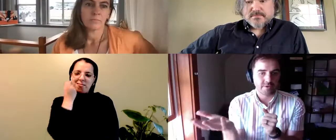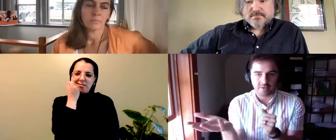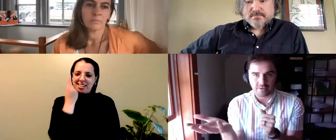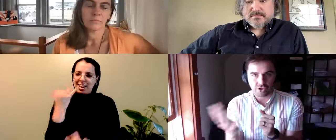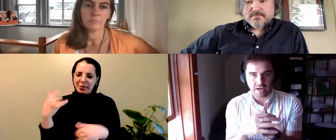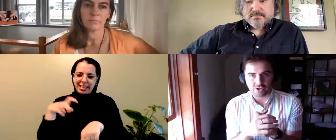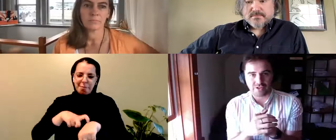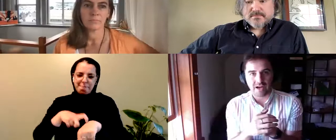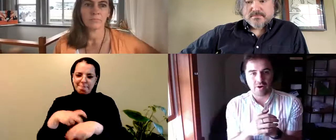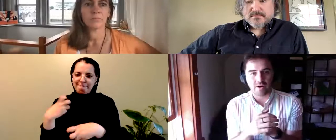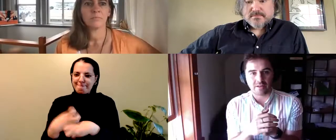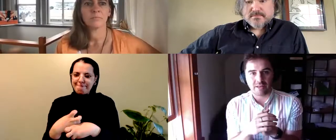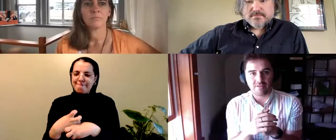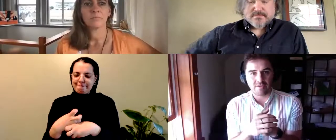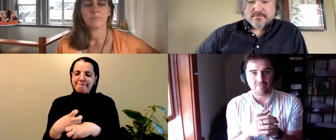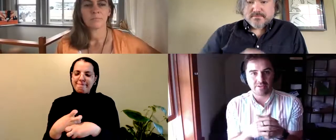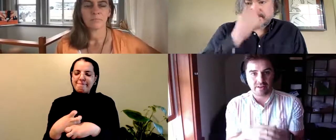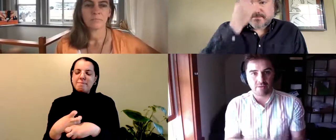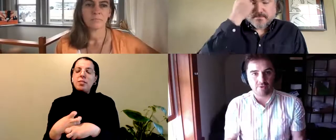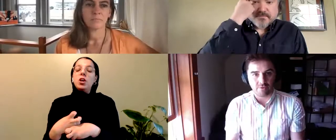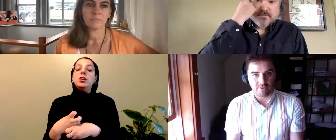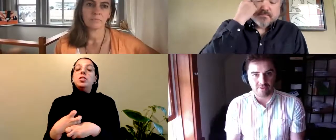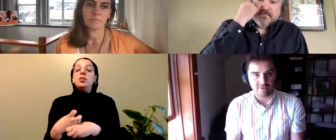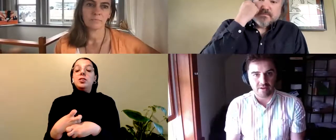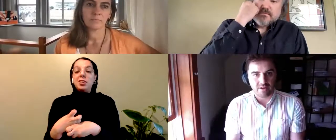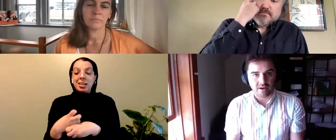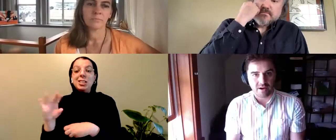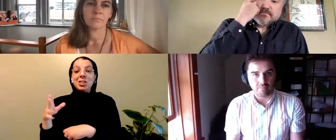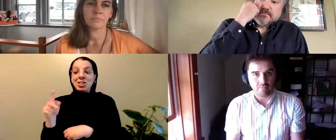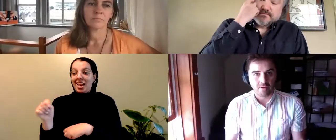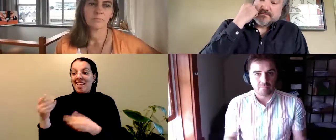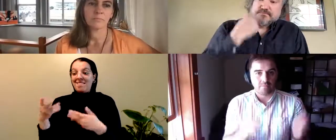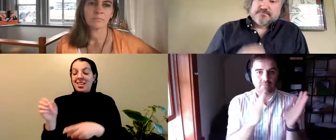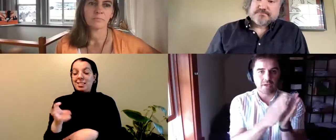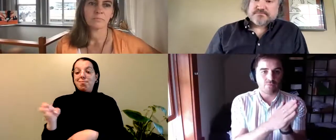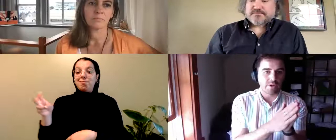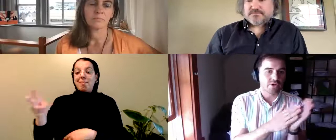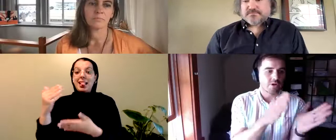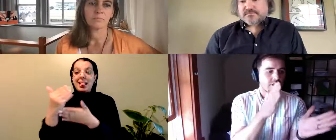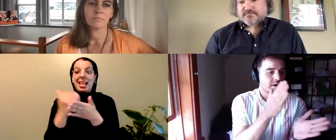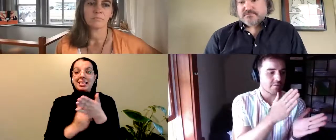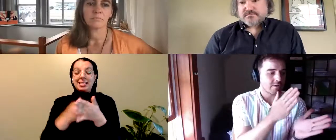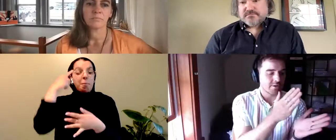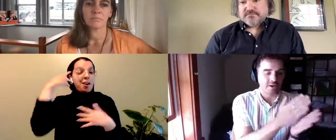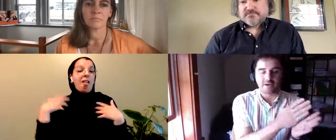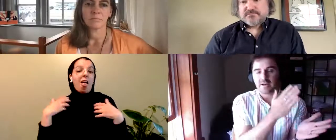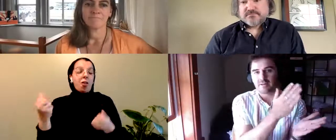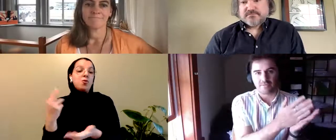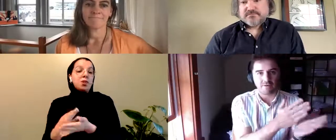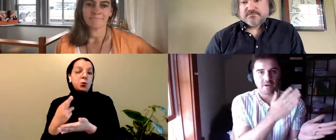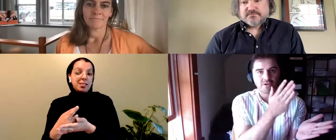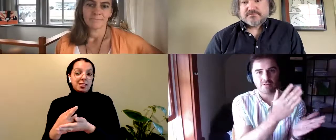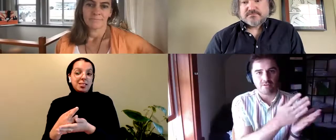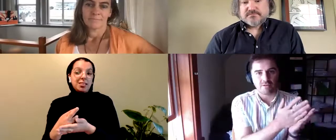dropped in the chat just now a list of mental health resources, many of which are targeted